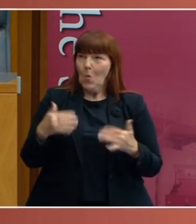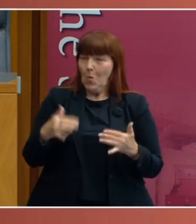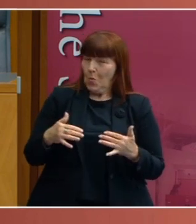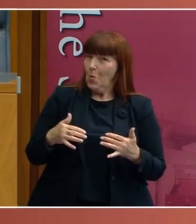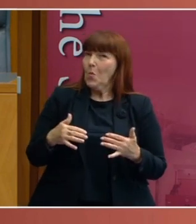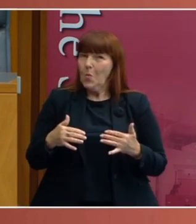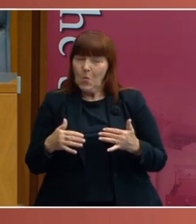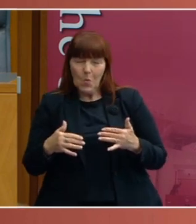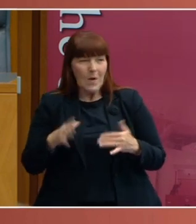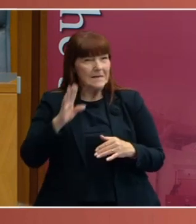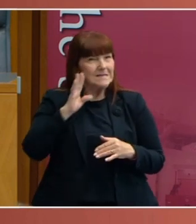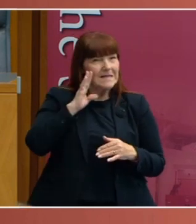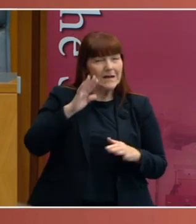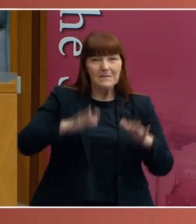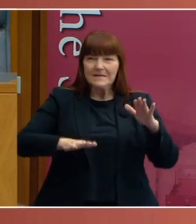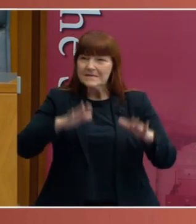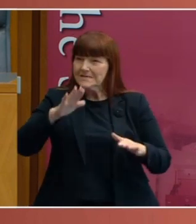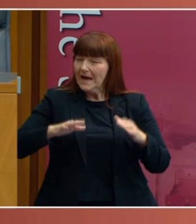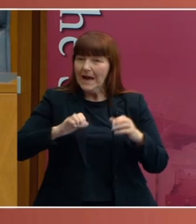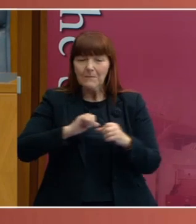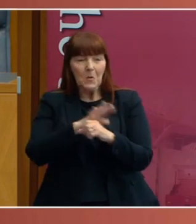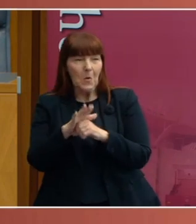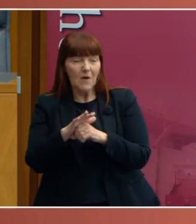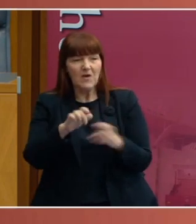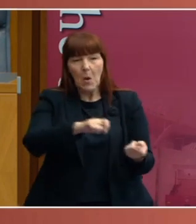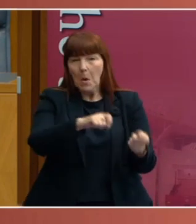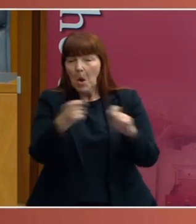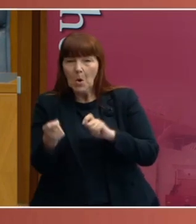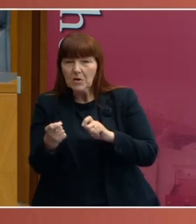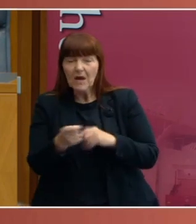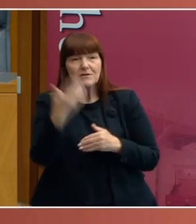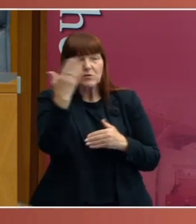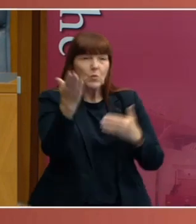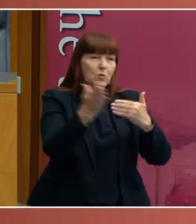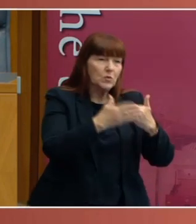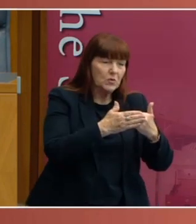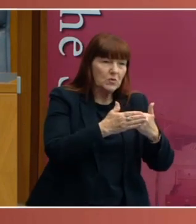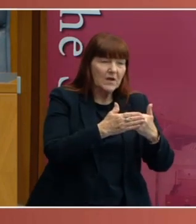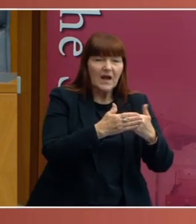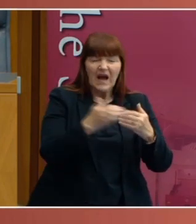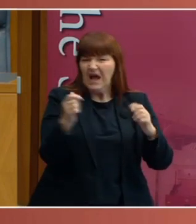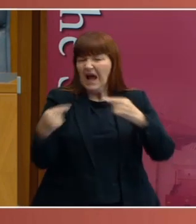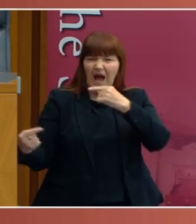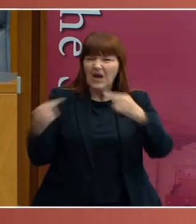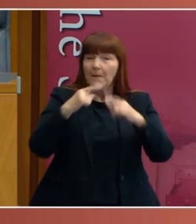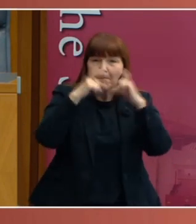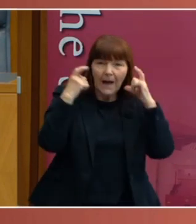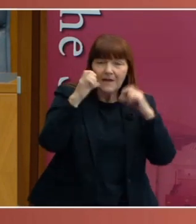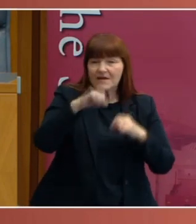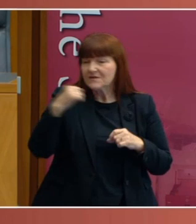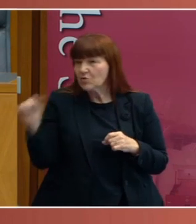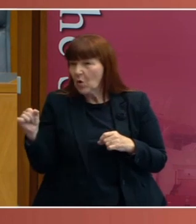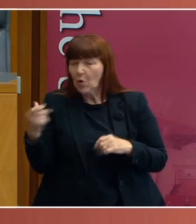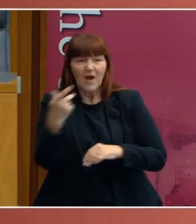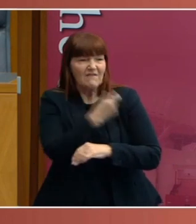stories of lockdowns, the closure of schools, disagreements about mask wearing, vaccine mandates,